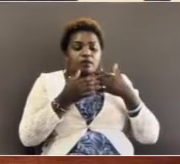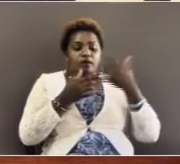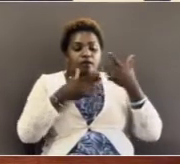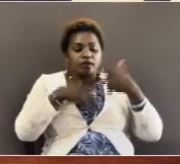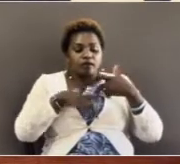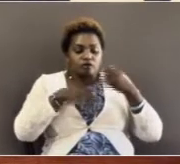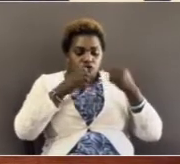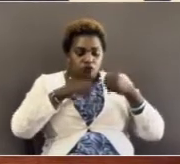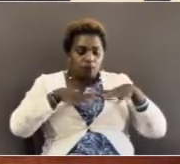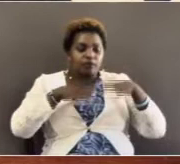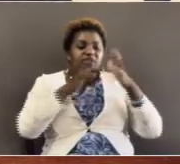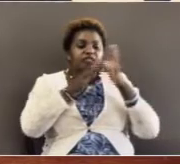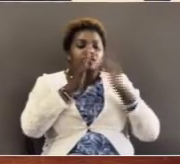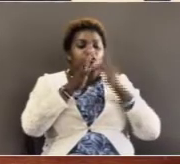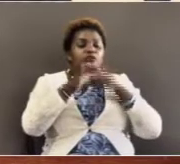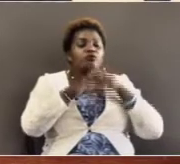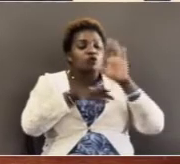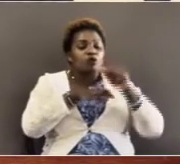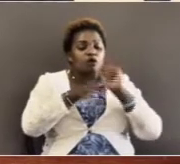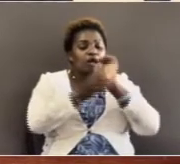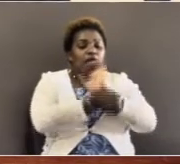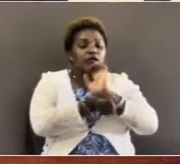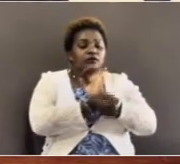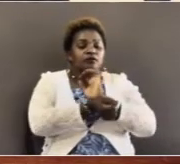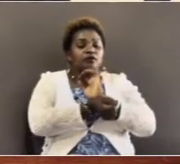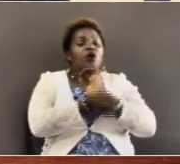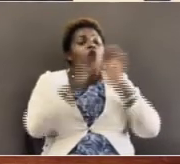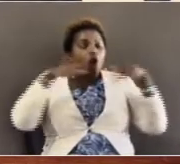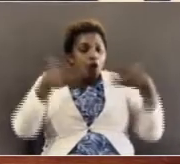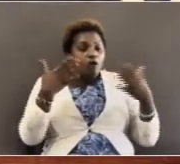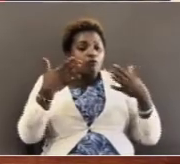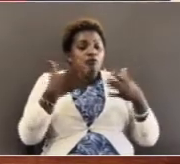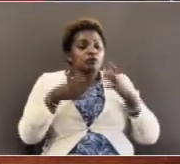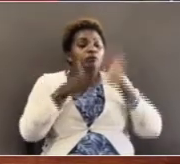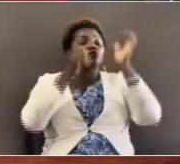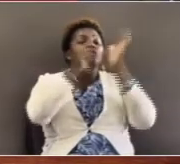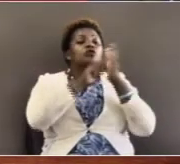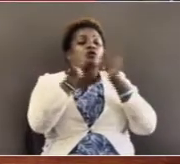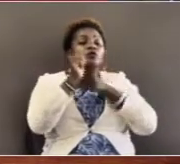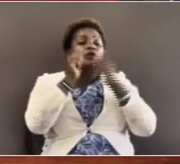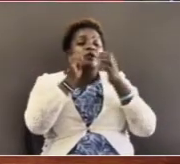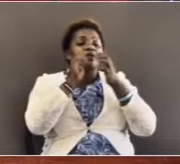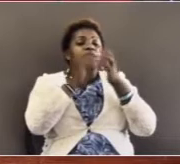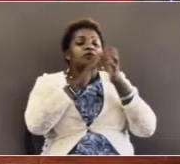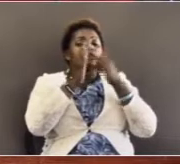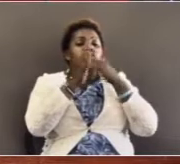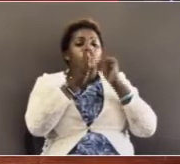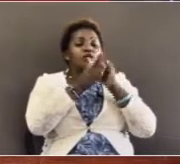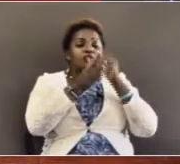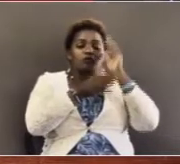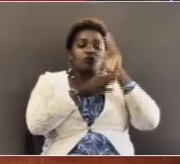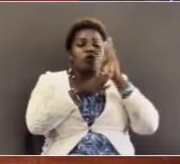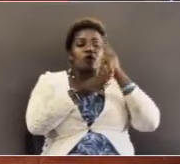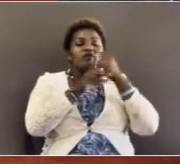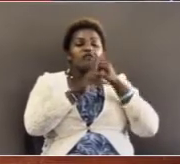when he got arrested or when he was crucified because they did